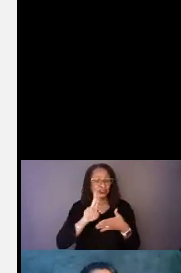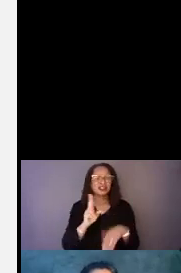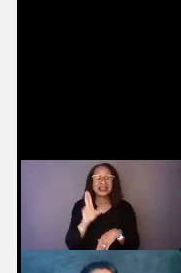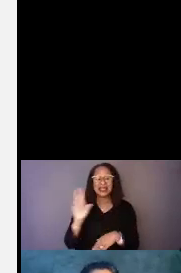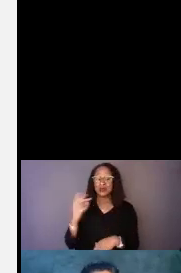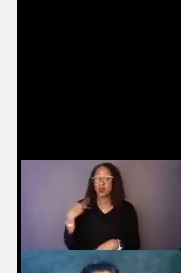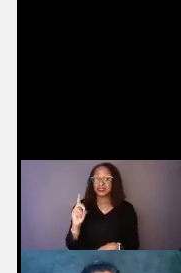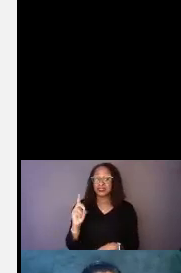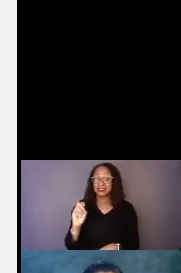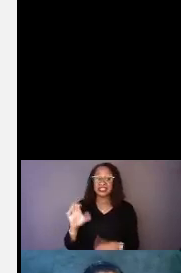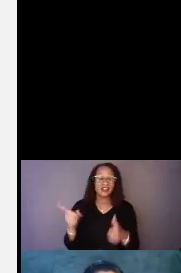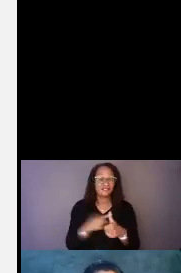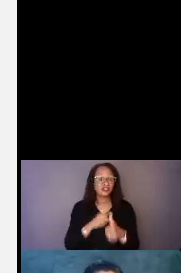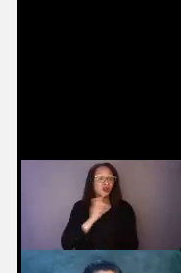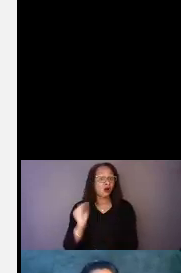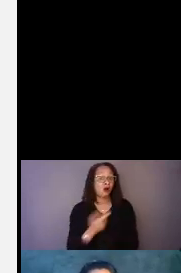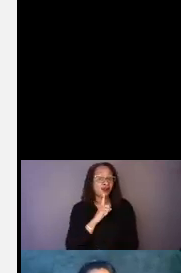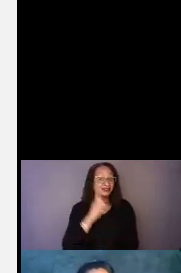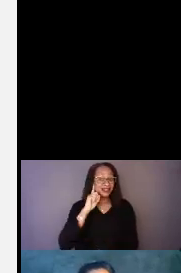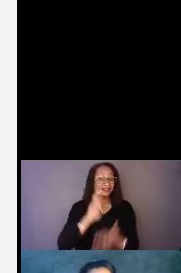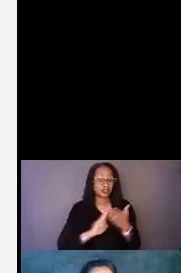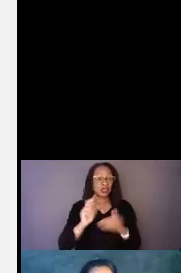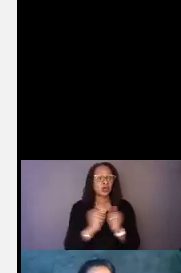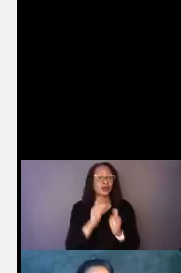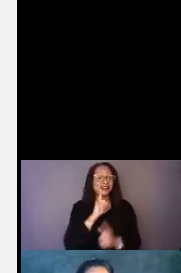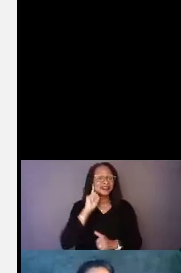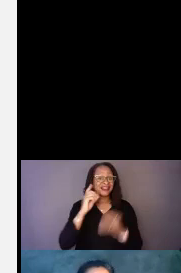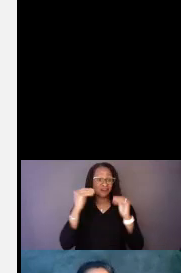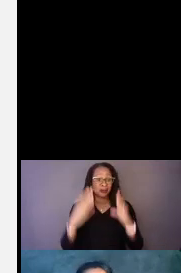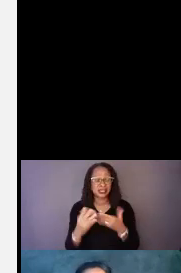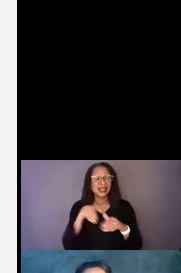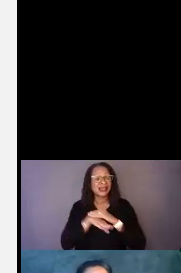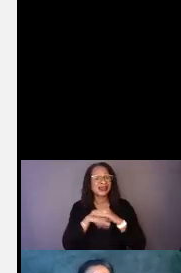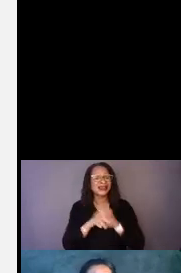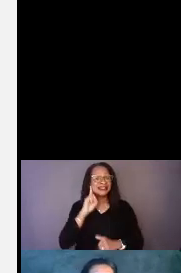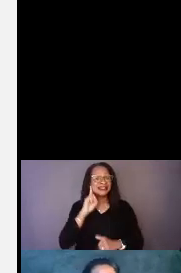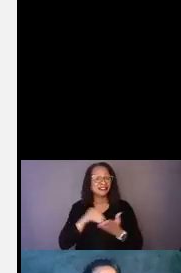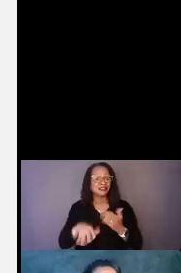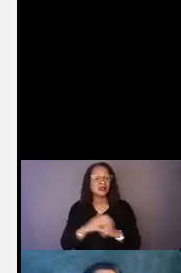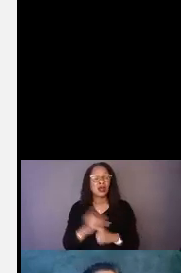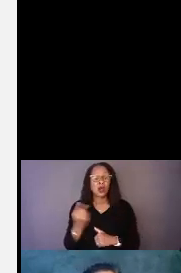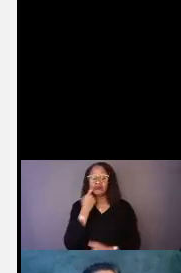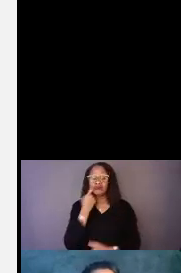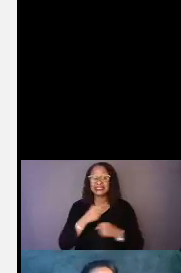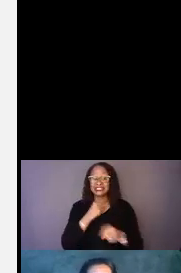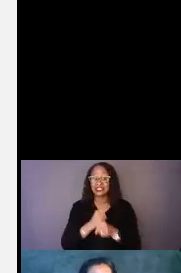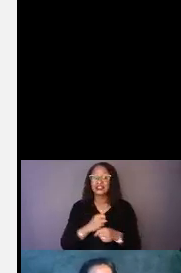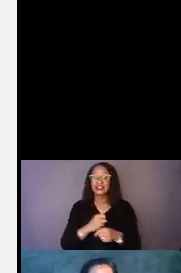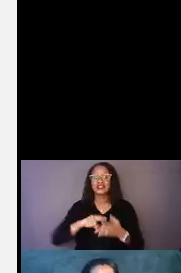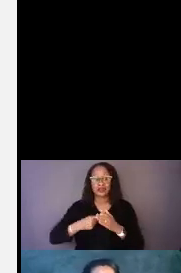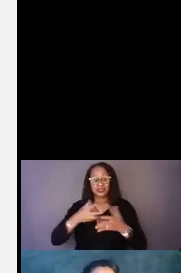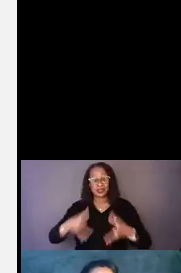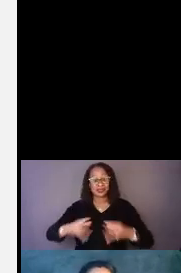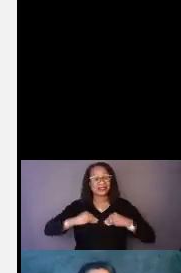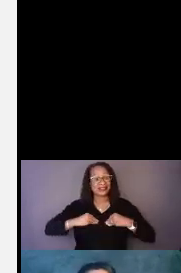all deaf university with deaf professors and admitting deaf students, and only in recent years has started to admit hearing